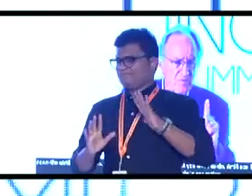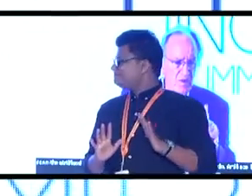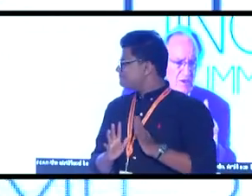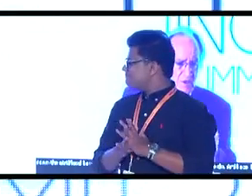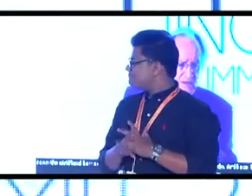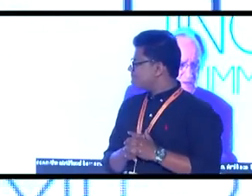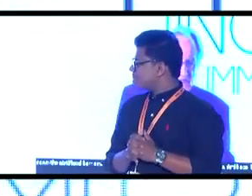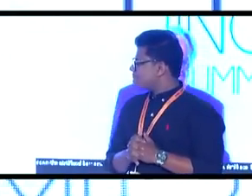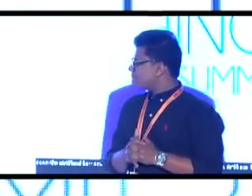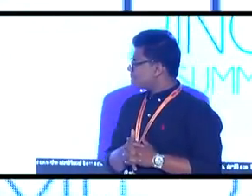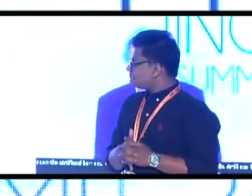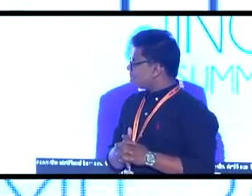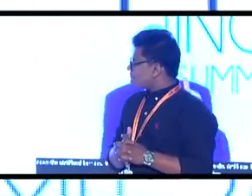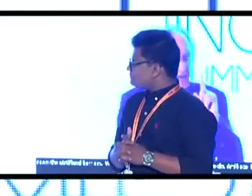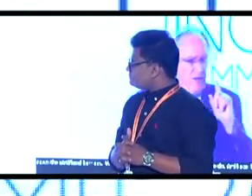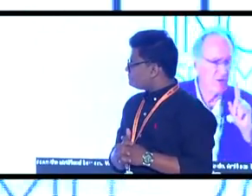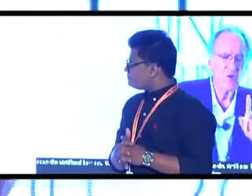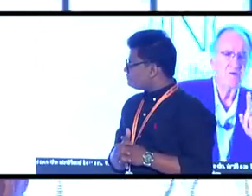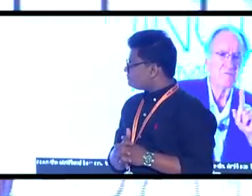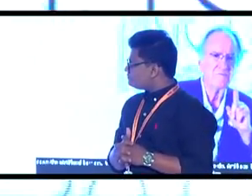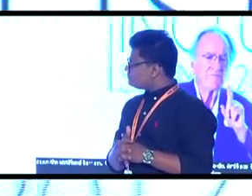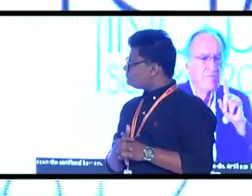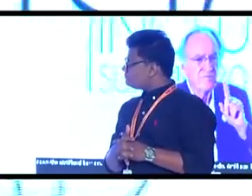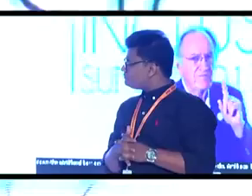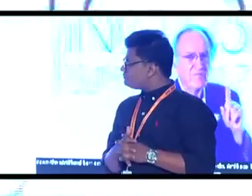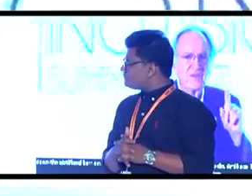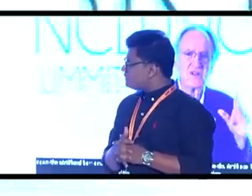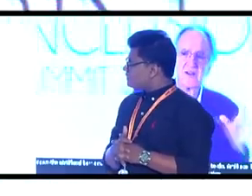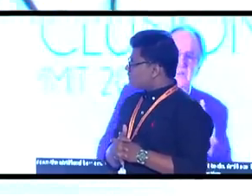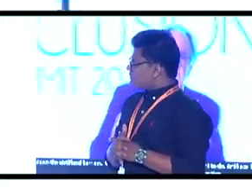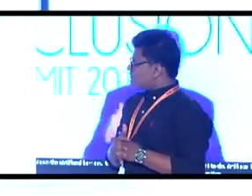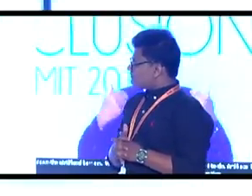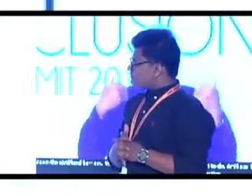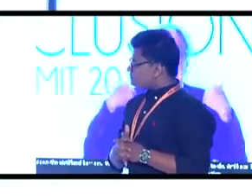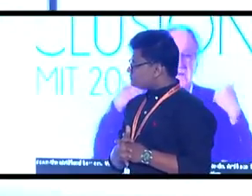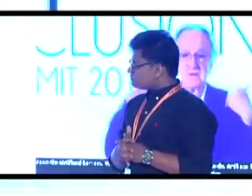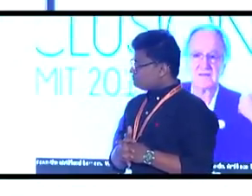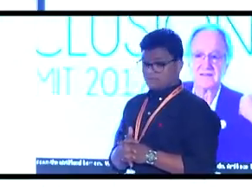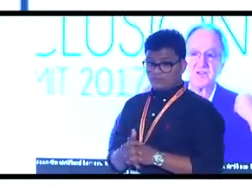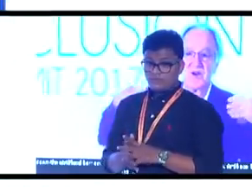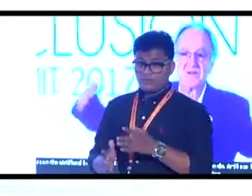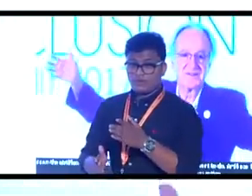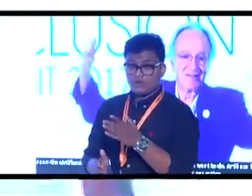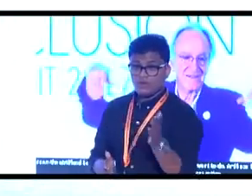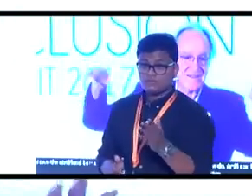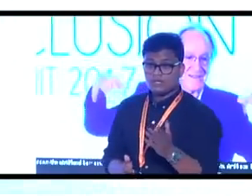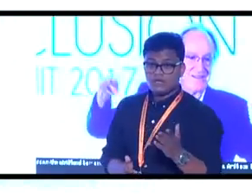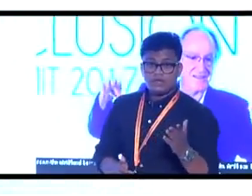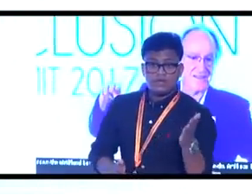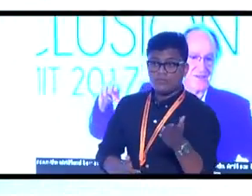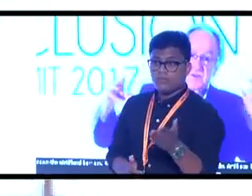What's morally correct is to say, you know, it's not us and them, it's me. It's all of us.